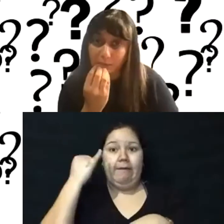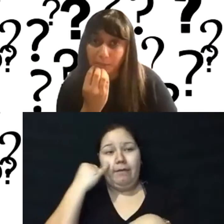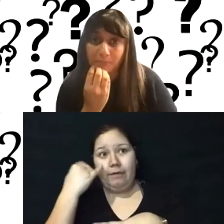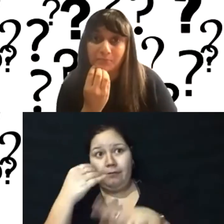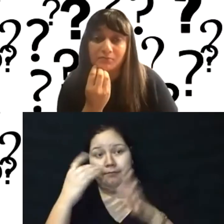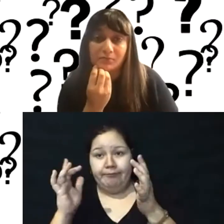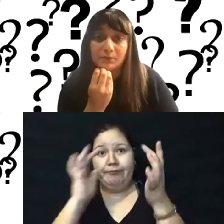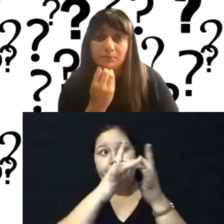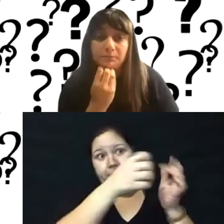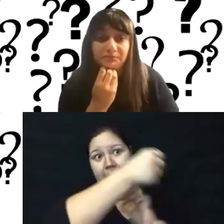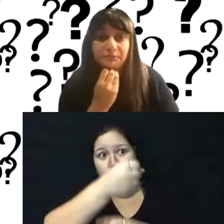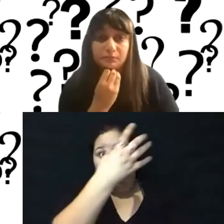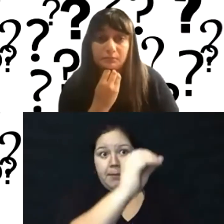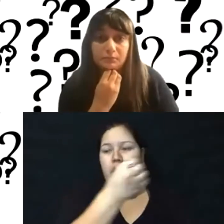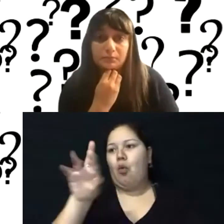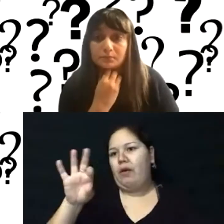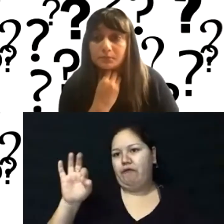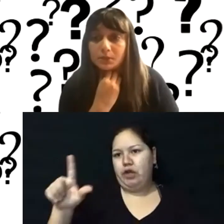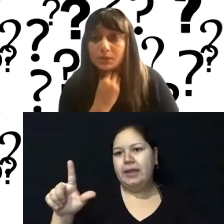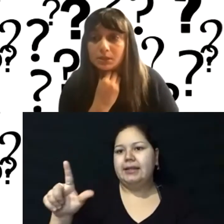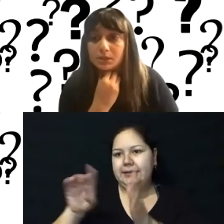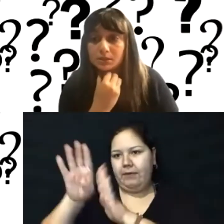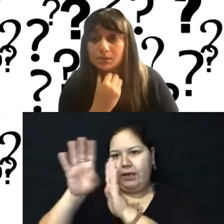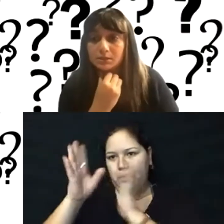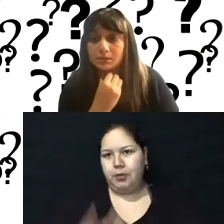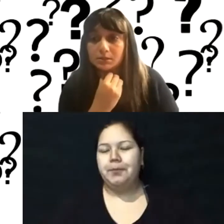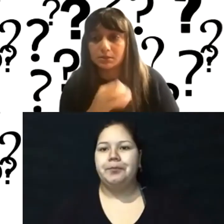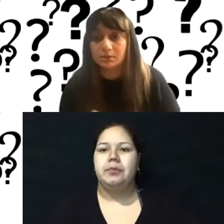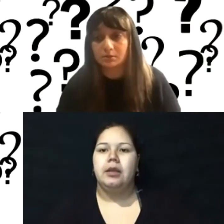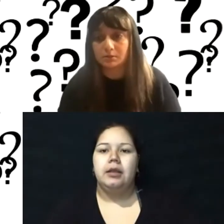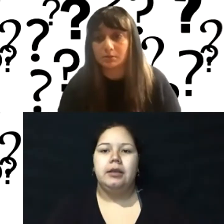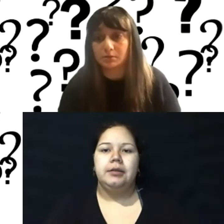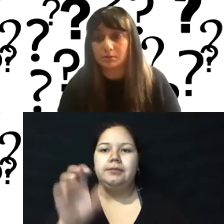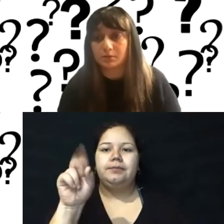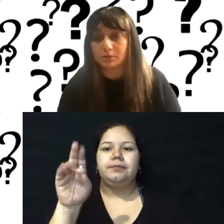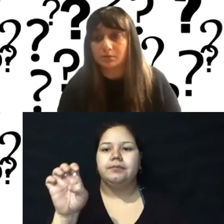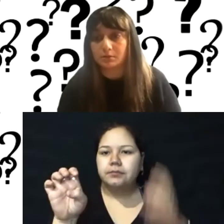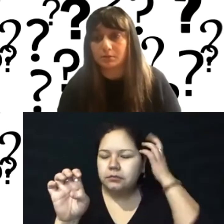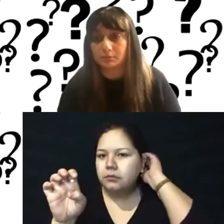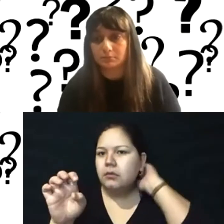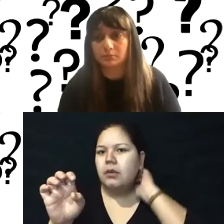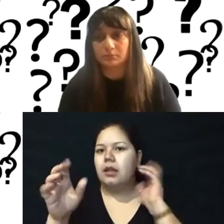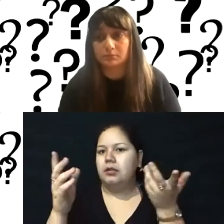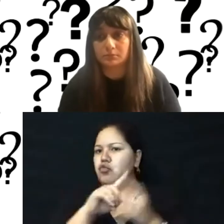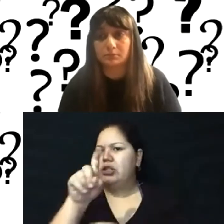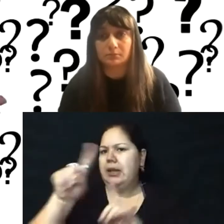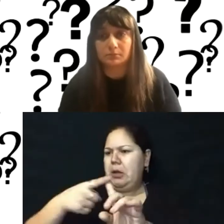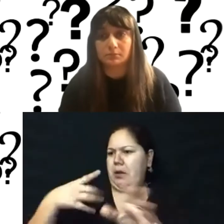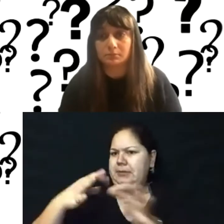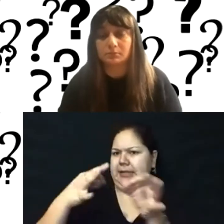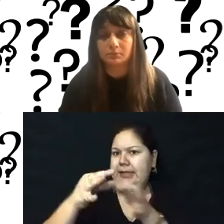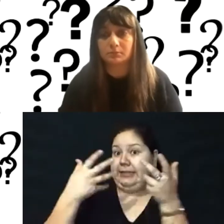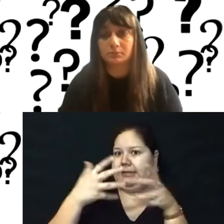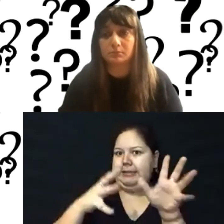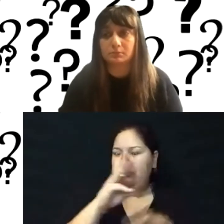difference for me. Okay. Robert's got a follow-up question he said to me, uh, just about updating an existing site, like hourly rates for updating